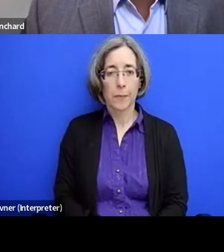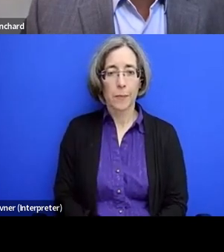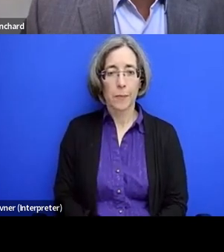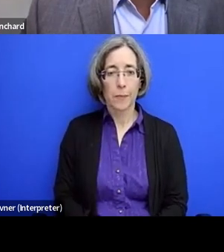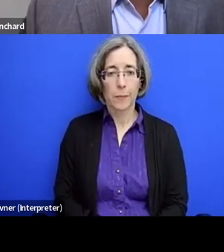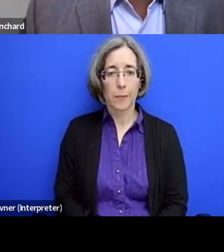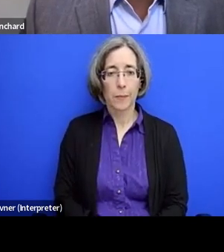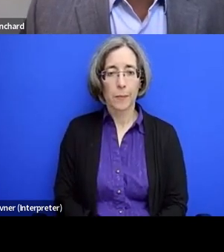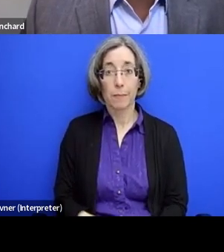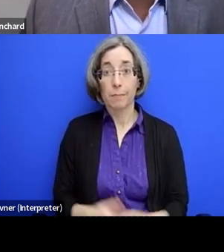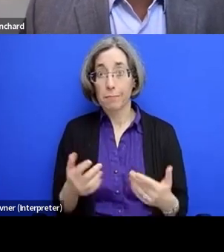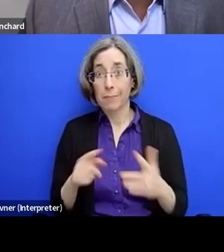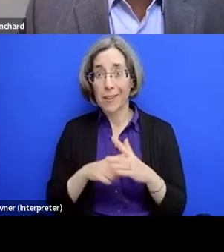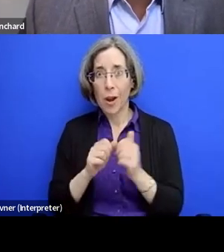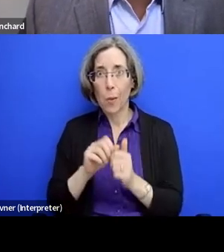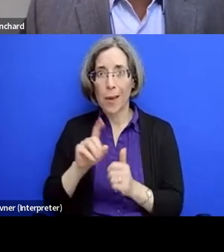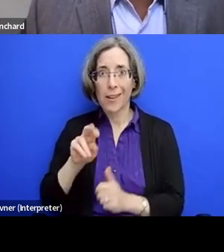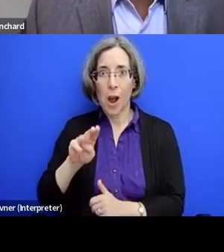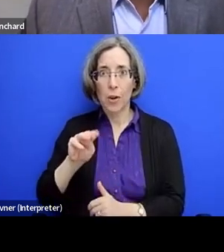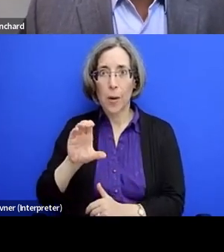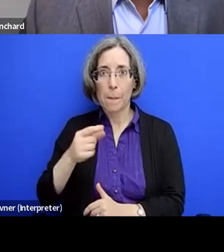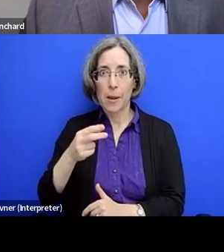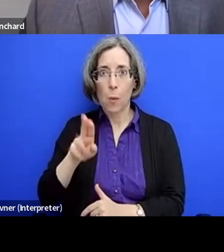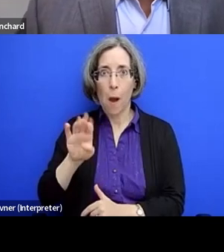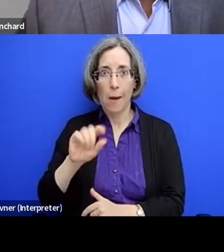Um, so I'll start with Dr. McGuire and we can maybe all go around.